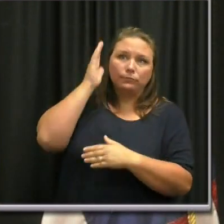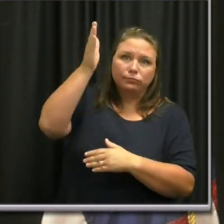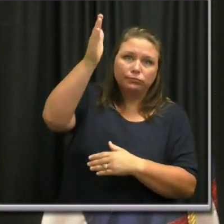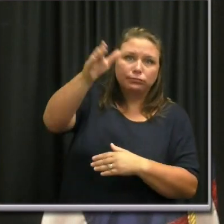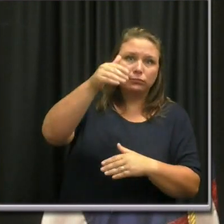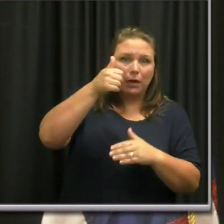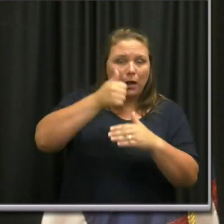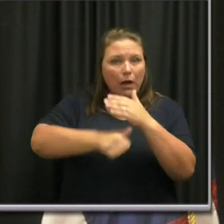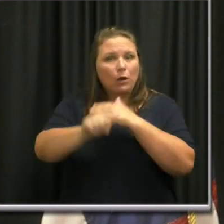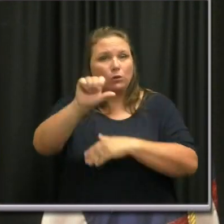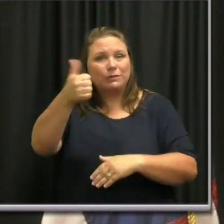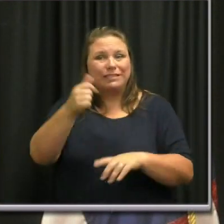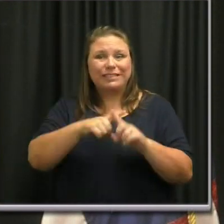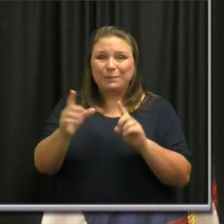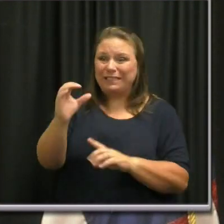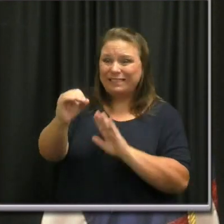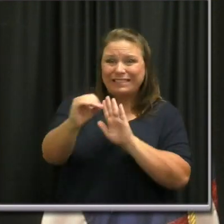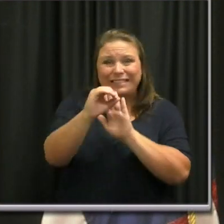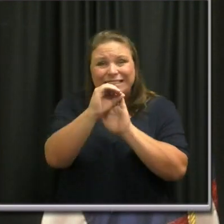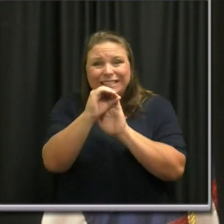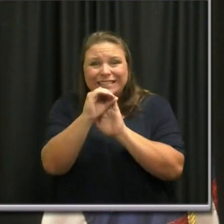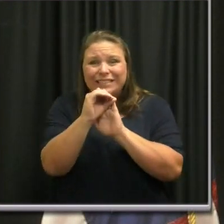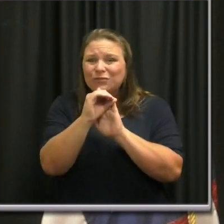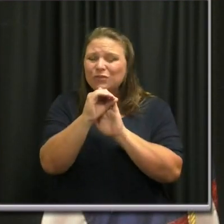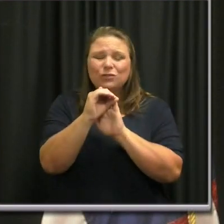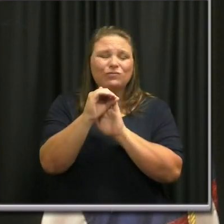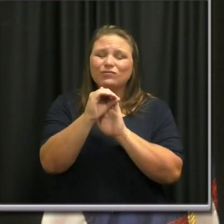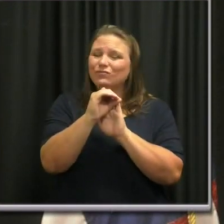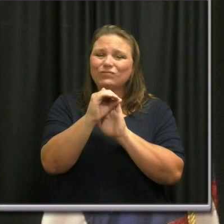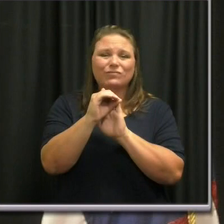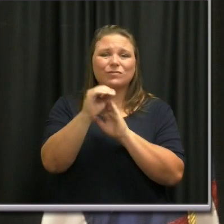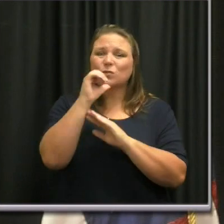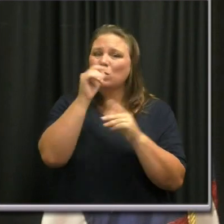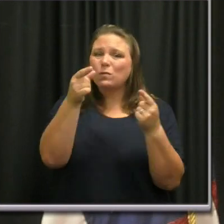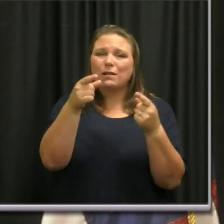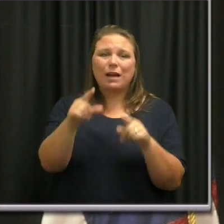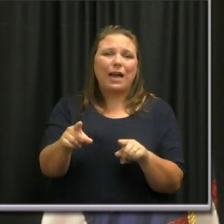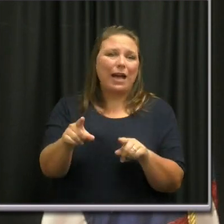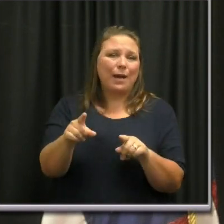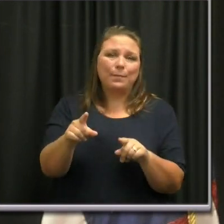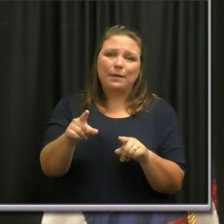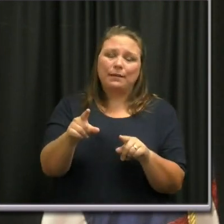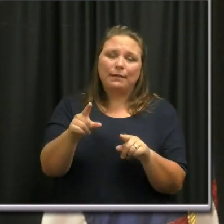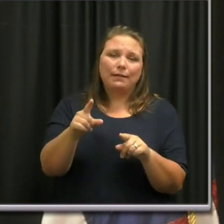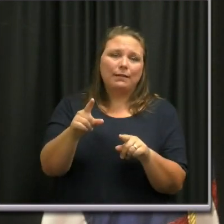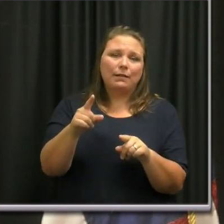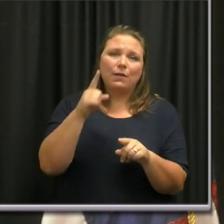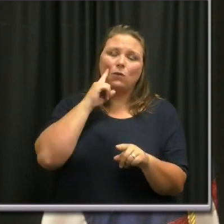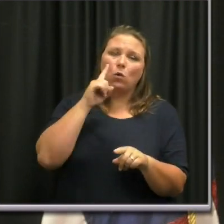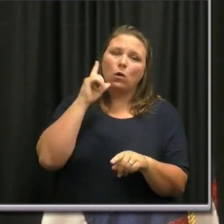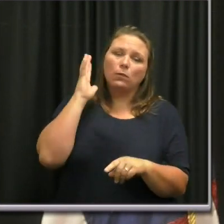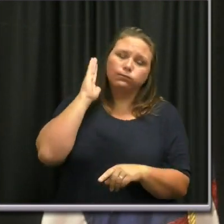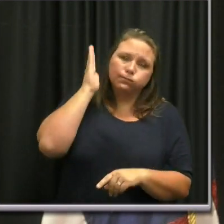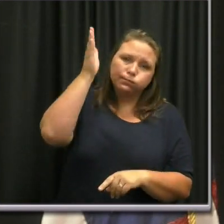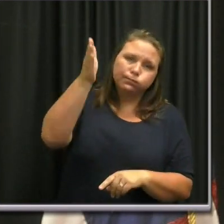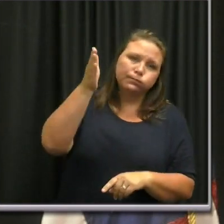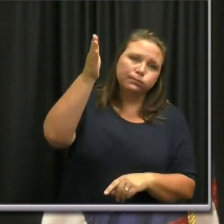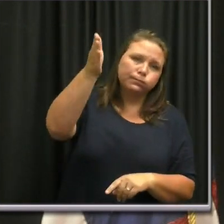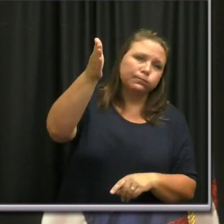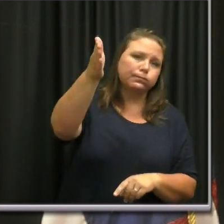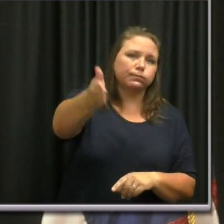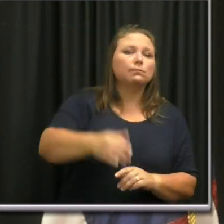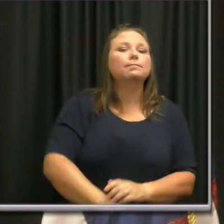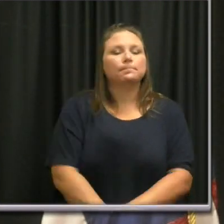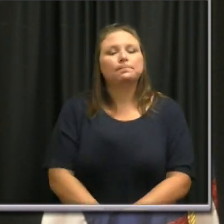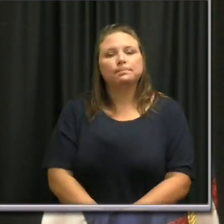to have zero new cases, as much as we all would like that, I think that's not going to be a realistic expectation for a long, long time with this